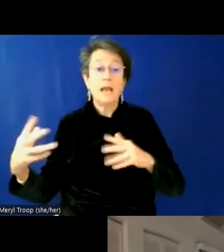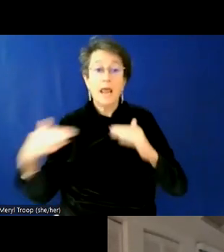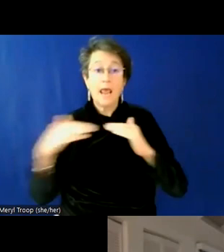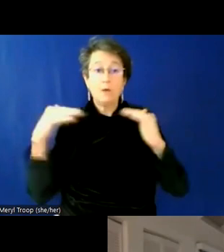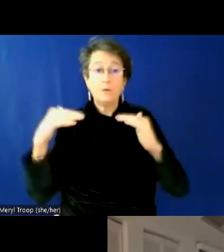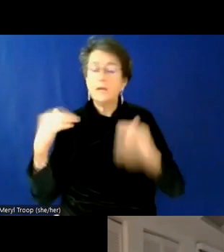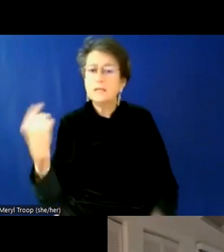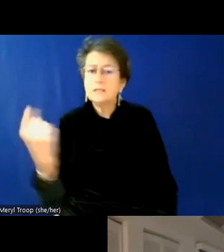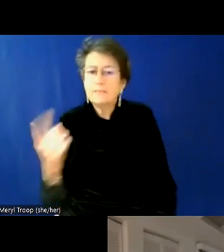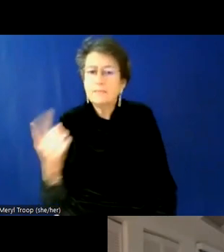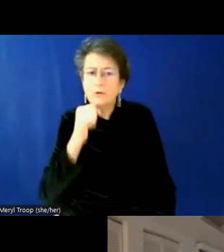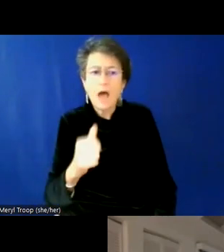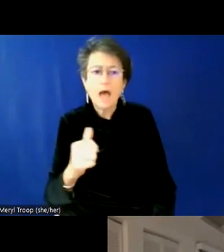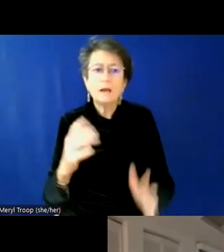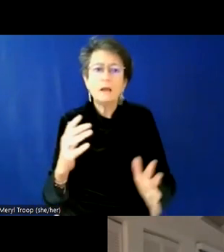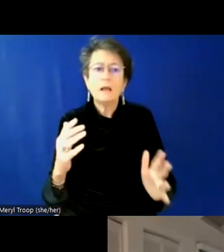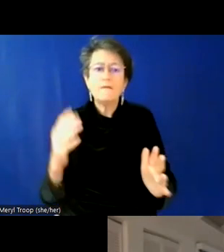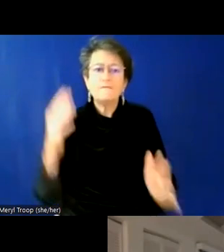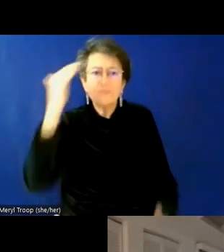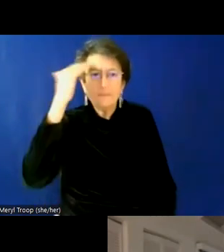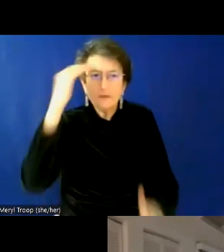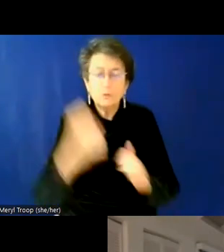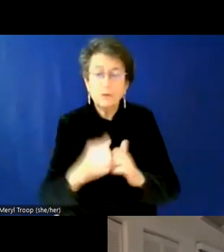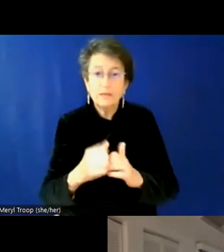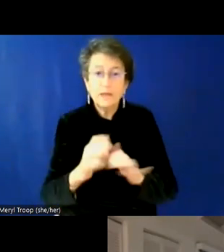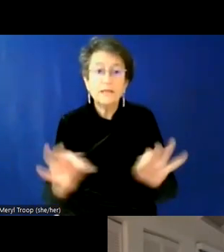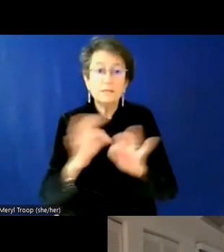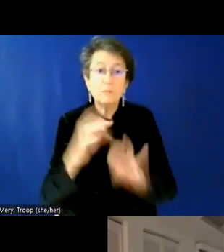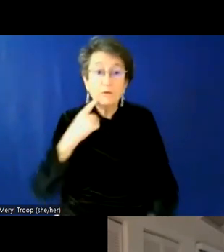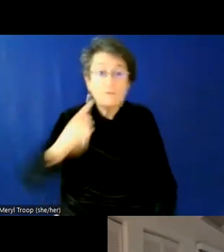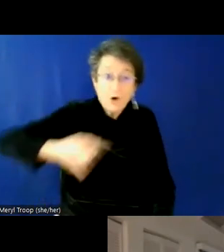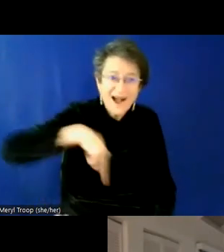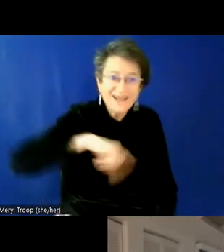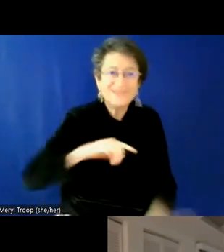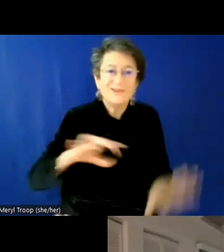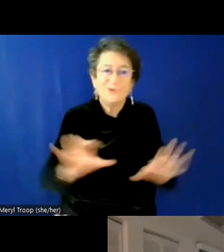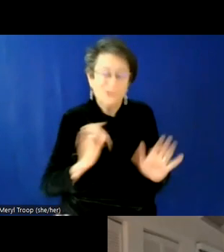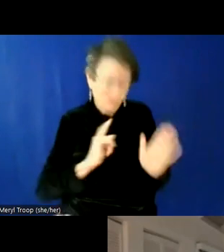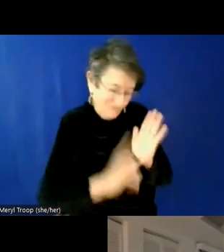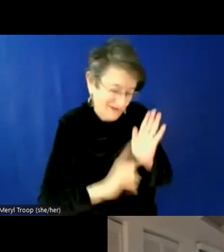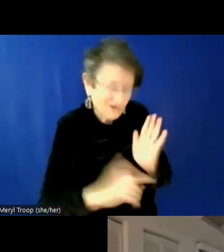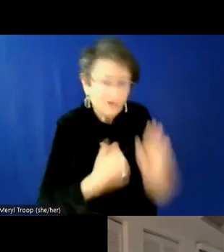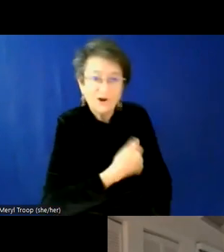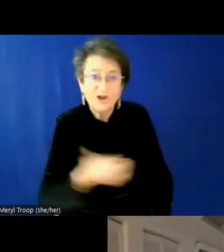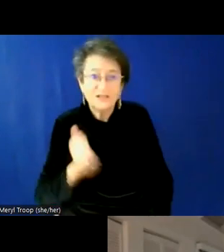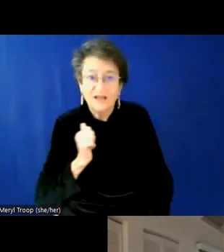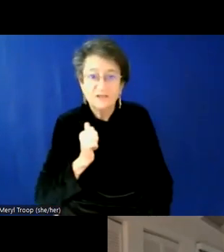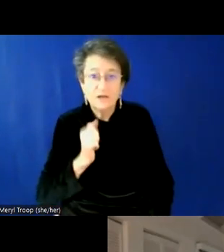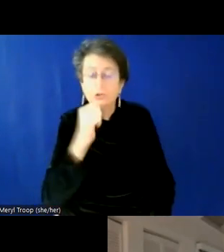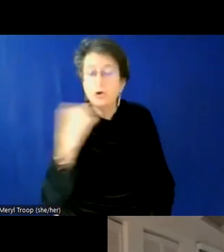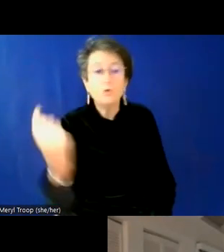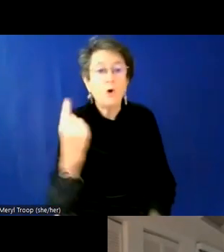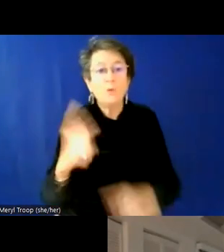or as familiar with, it's important for us to, to do our own research, to do our own work, to learn more, and not always rely on the